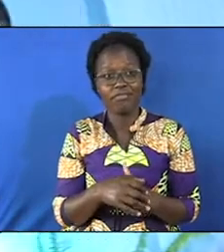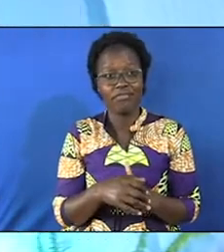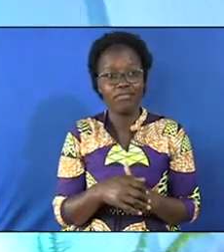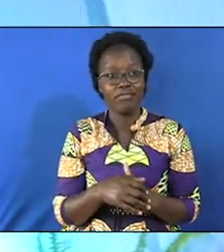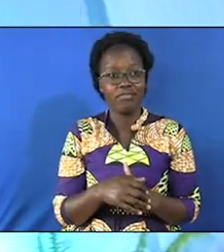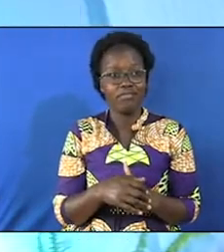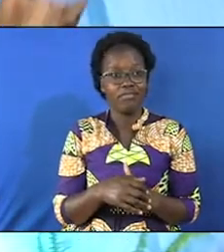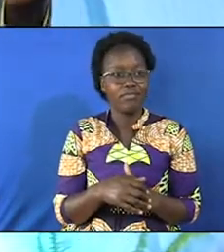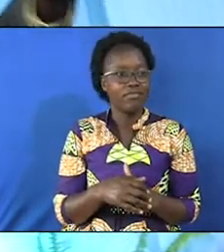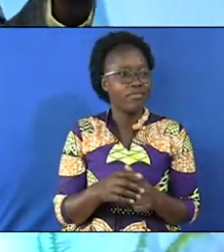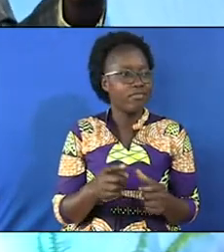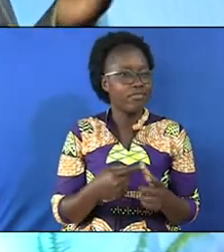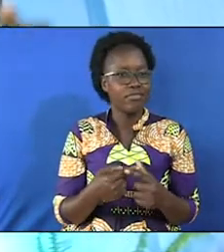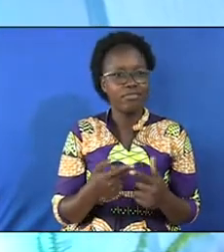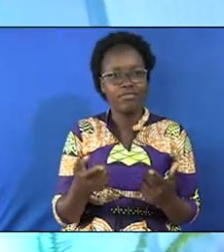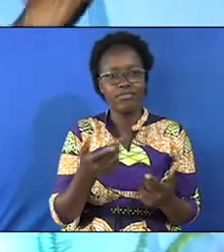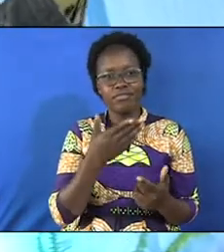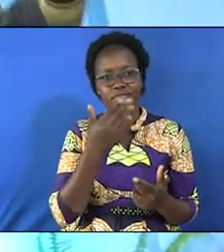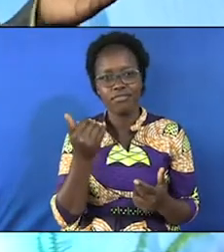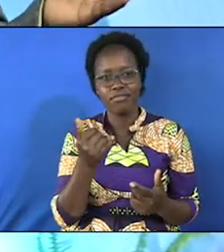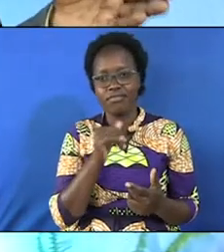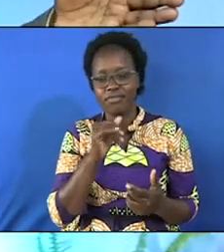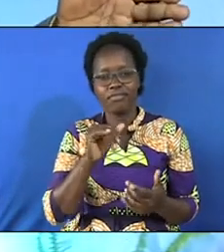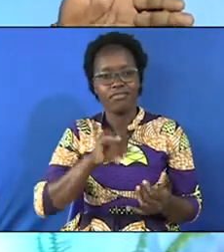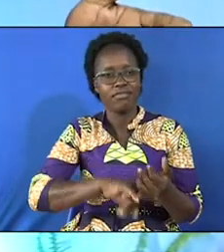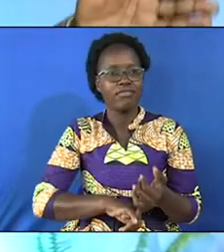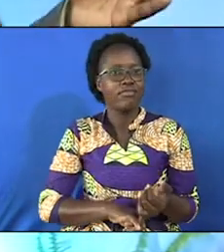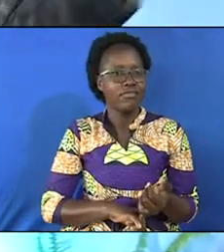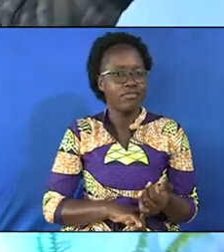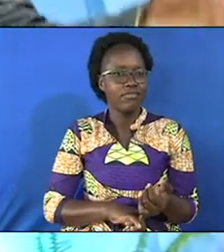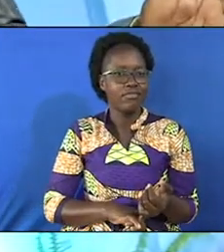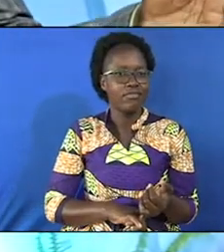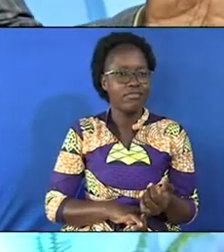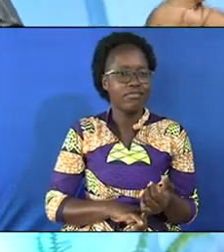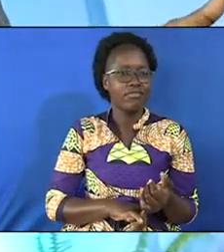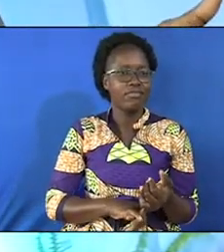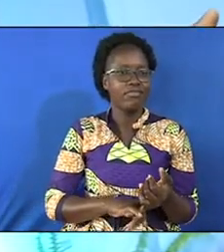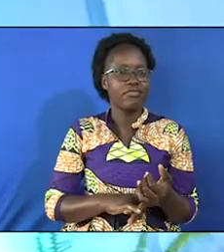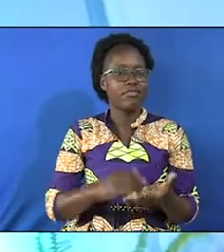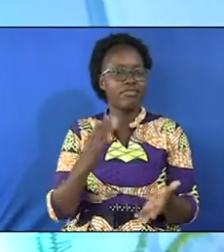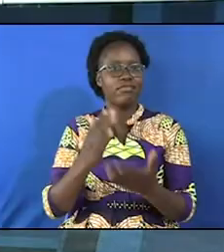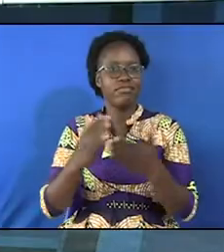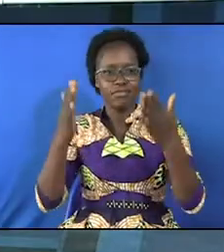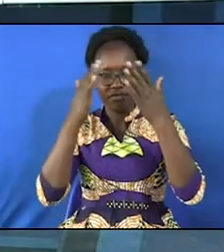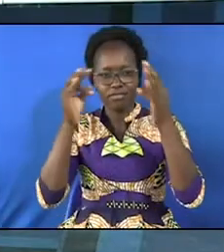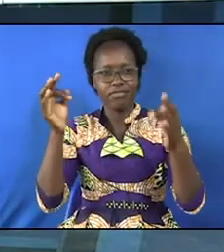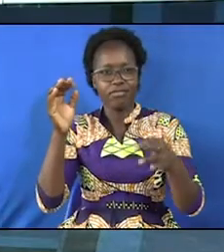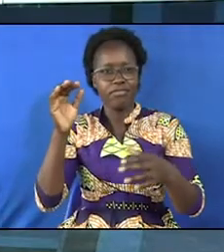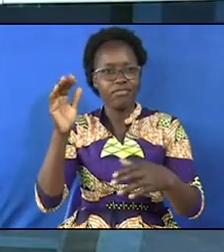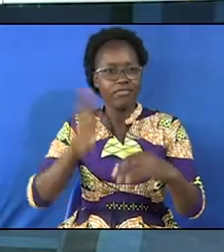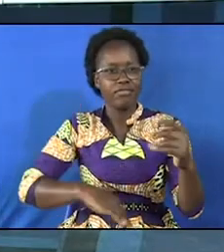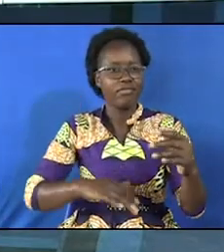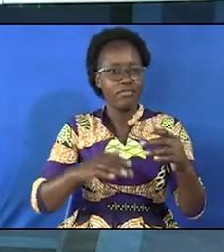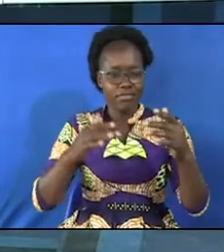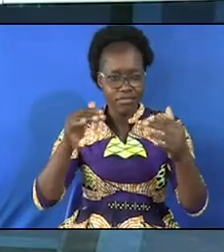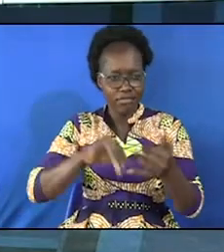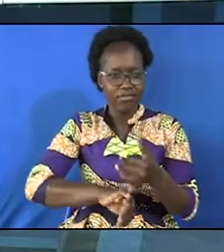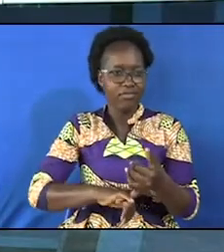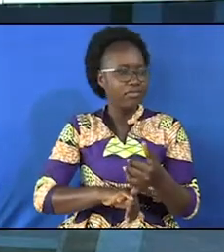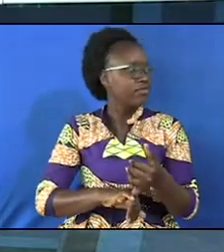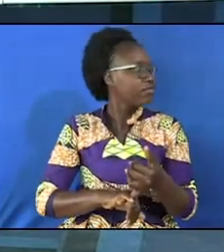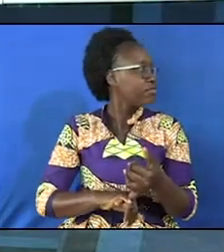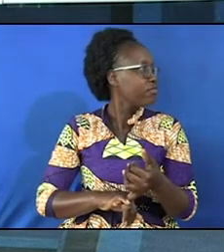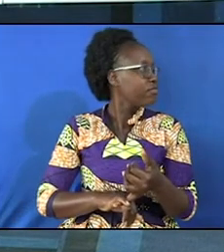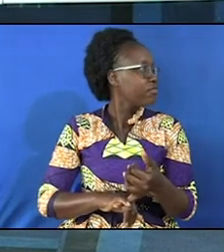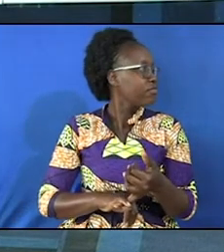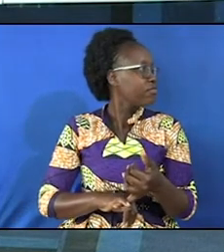I know you'll be told that it's better not to be married to call off wedding than to be married to a wrong